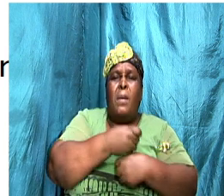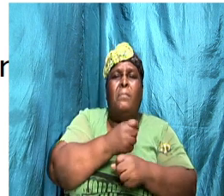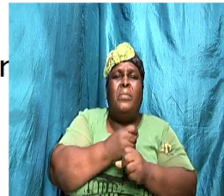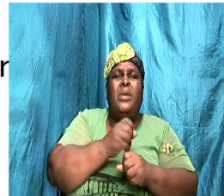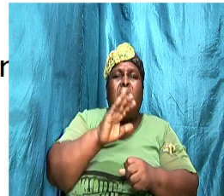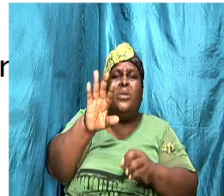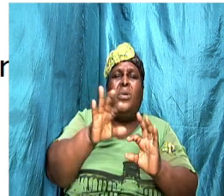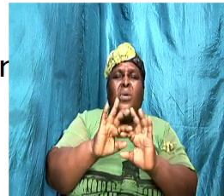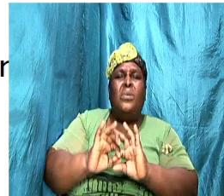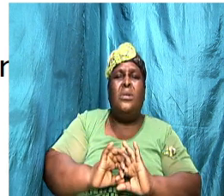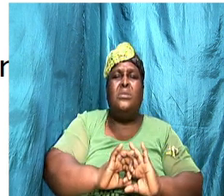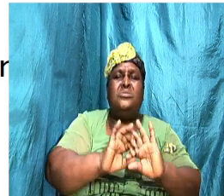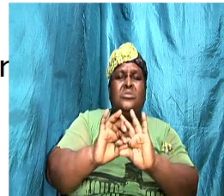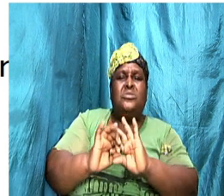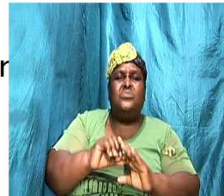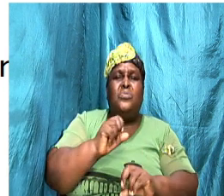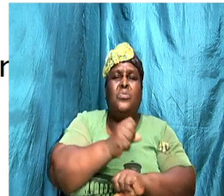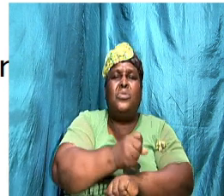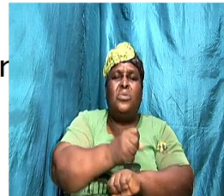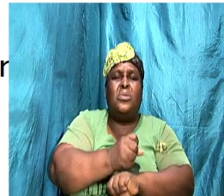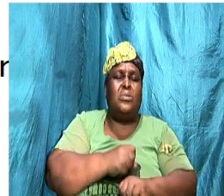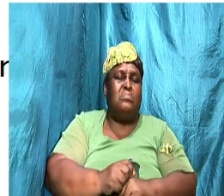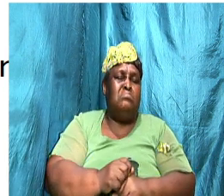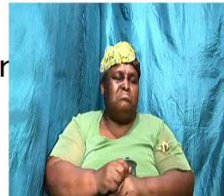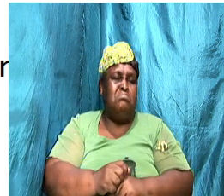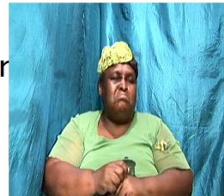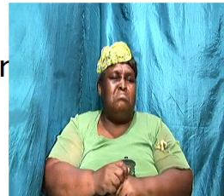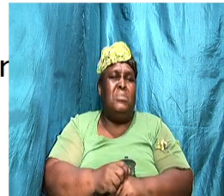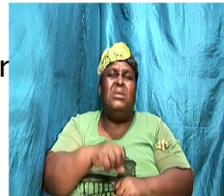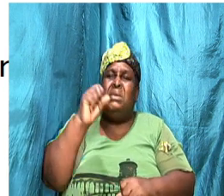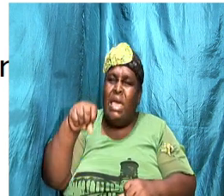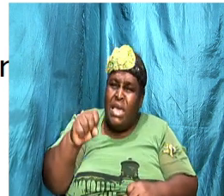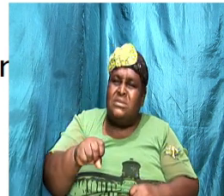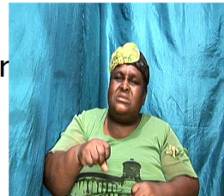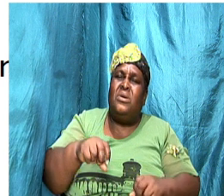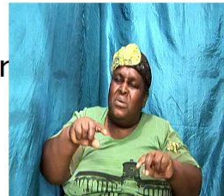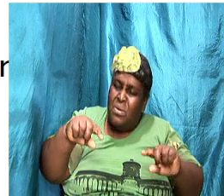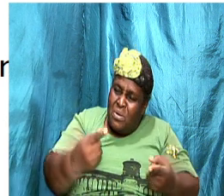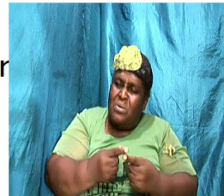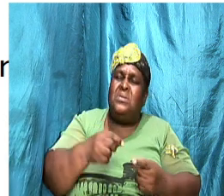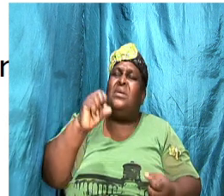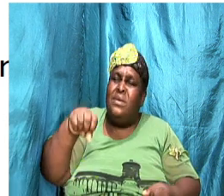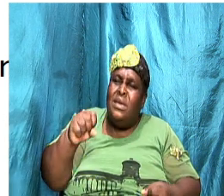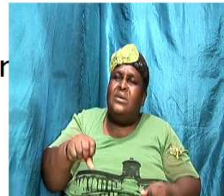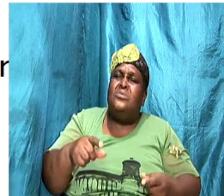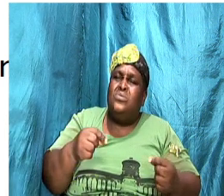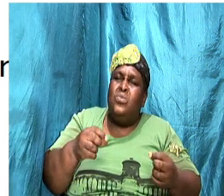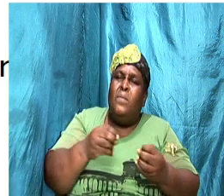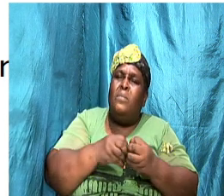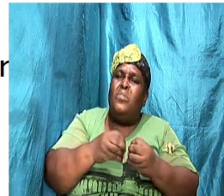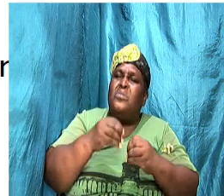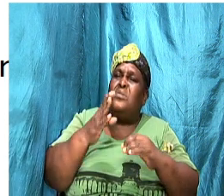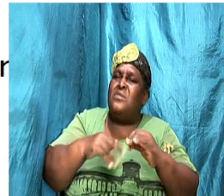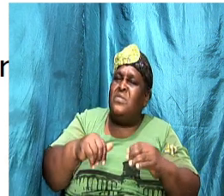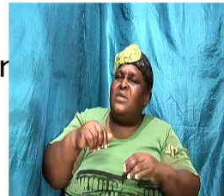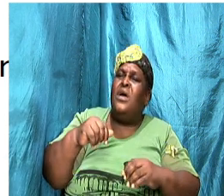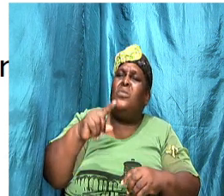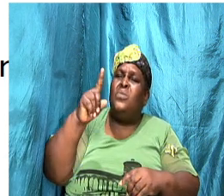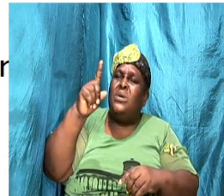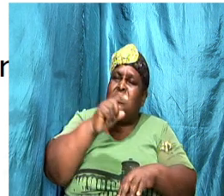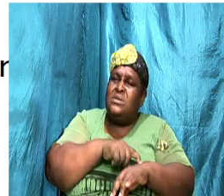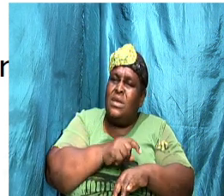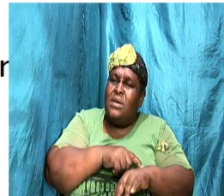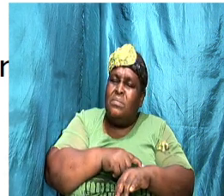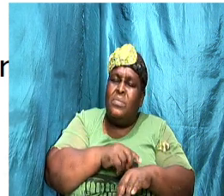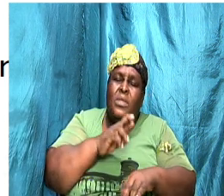yes the thing hurt you yes the thing was done more than one time but are you willing to forgive